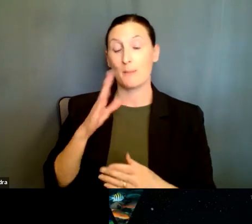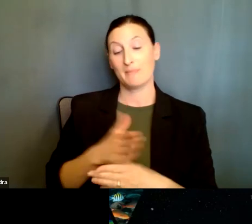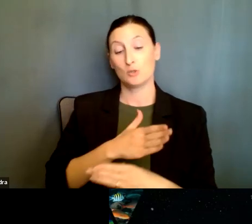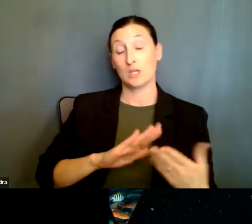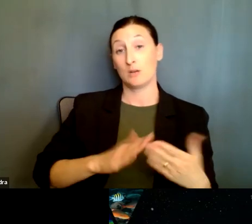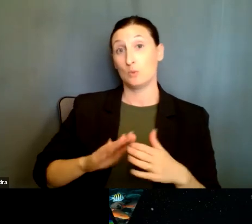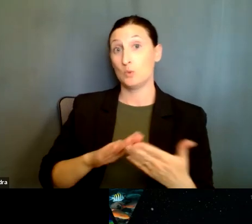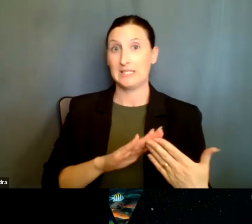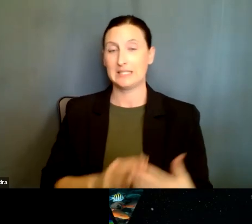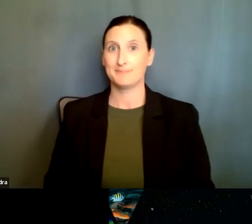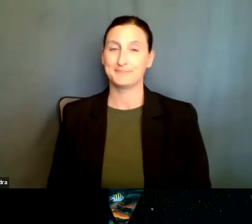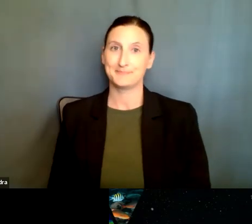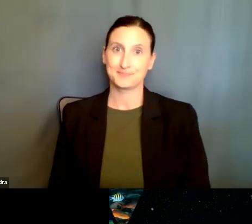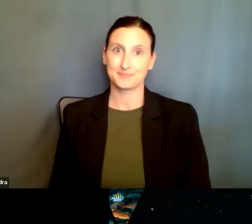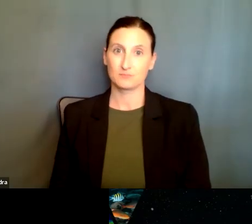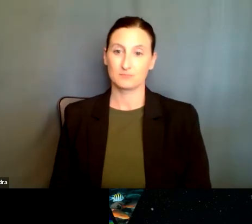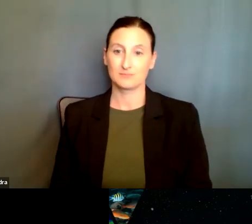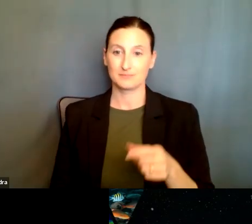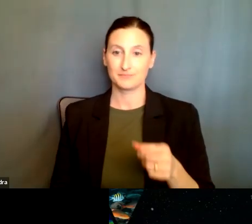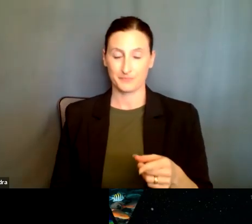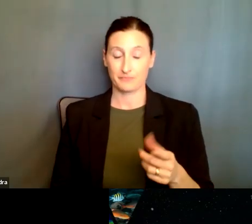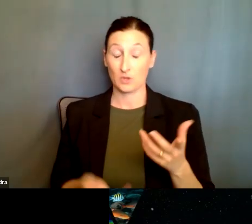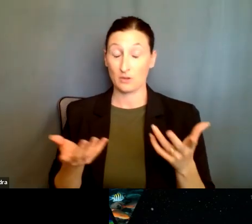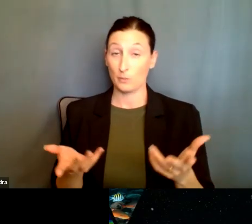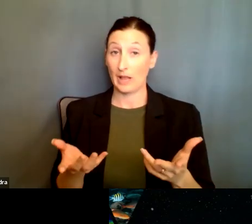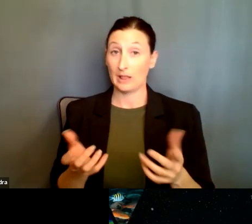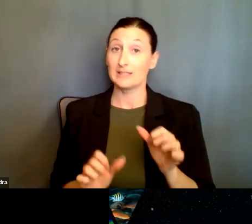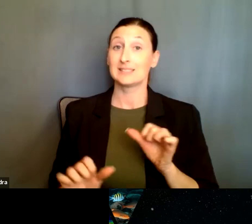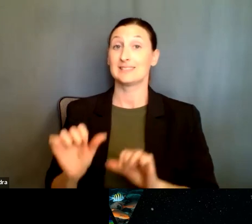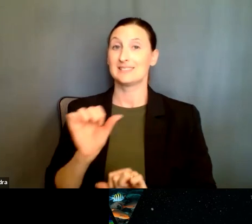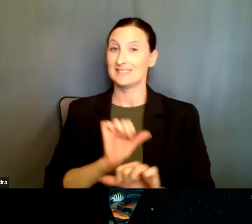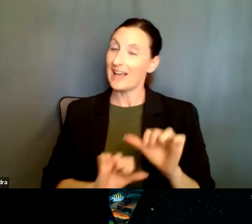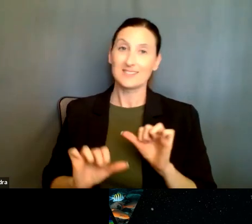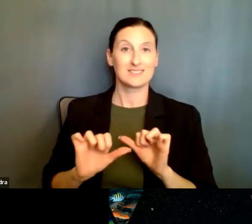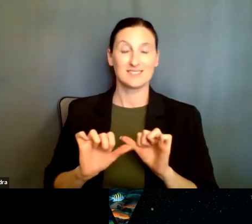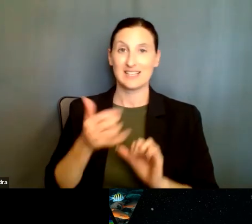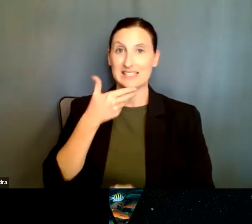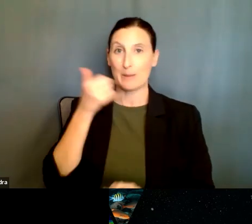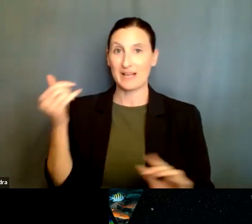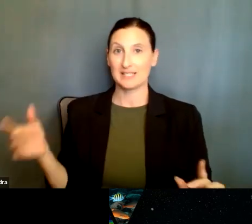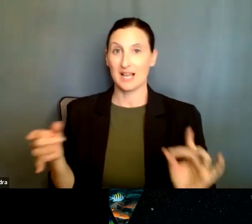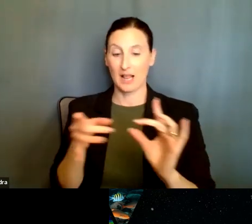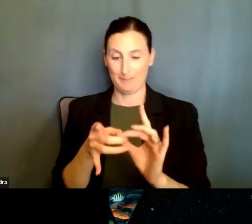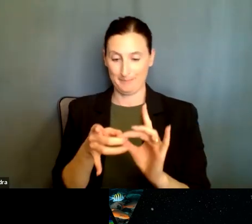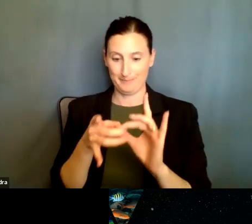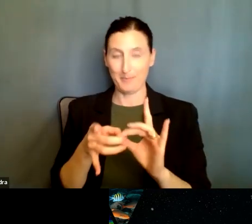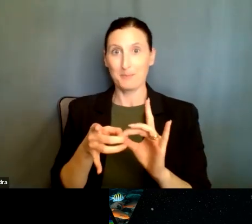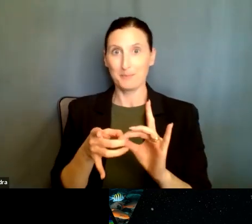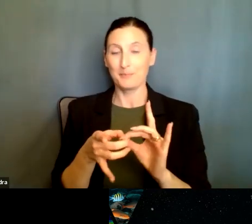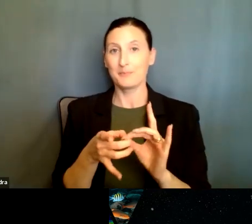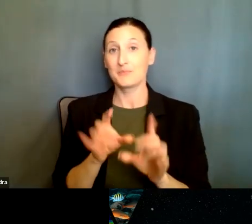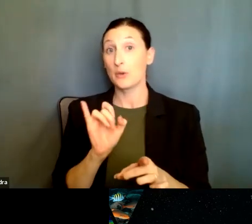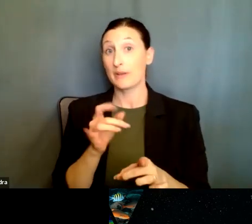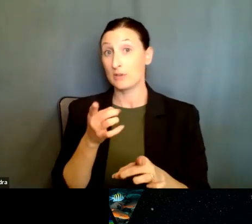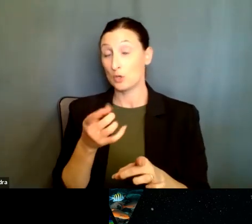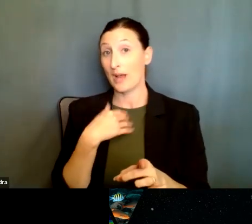Well, um, science is always the best channel. So, uh, essentially if you have some, you're doing